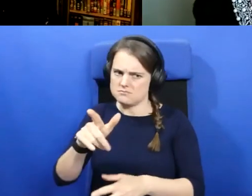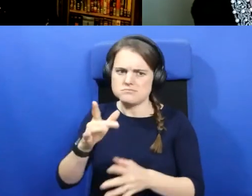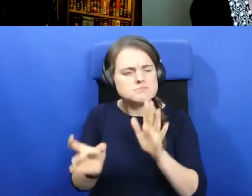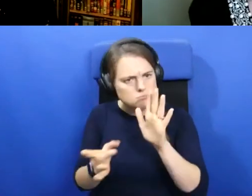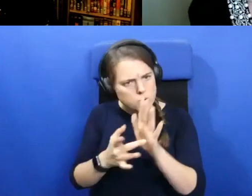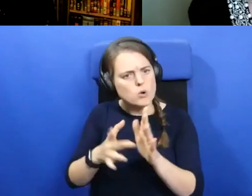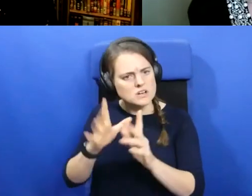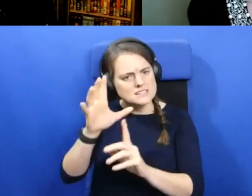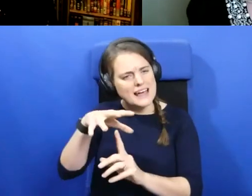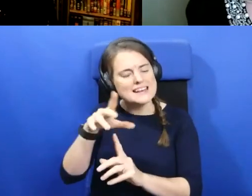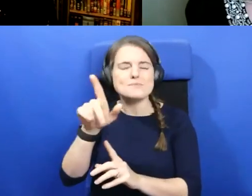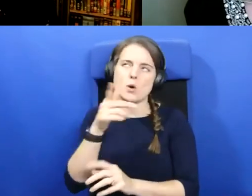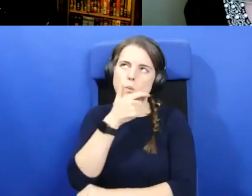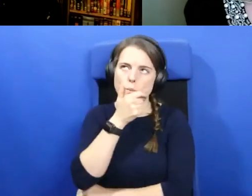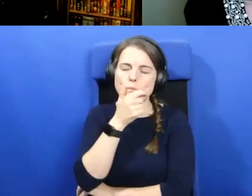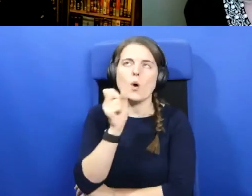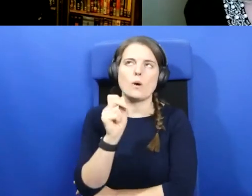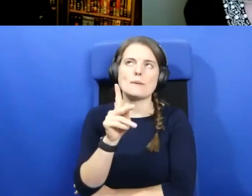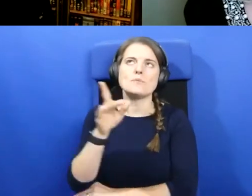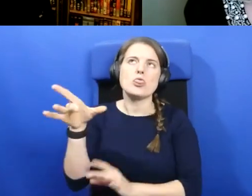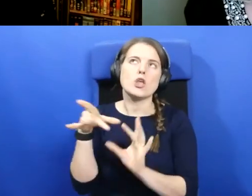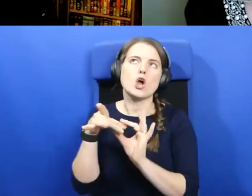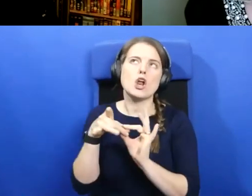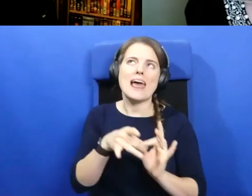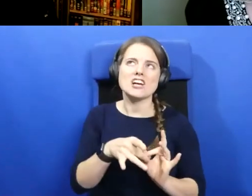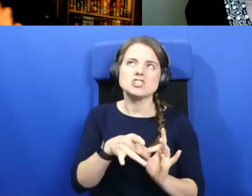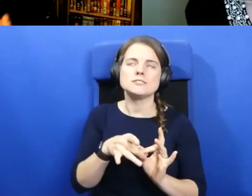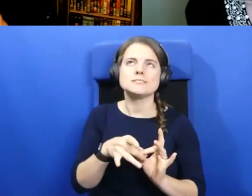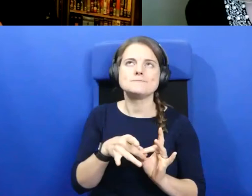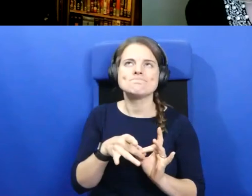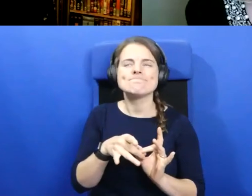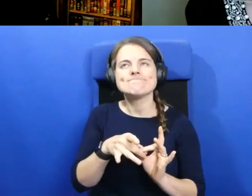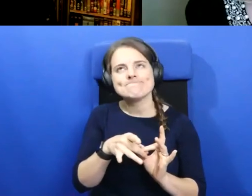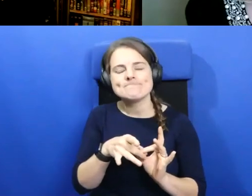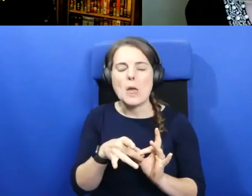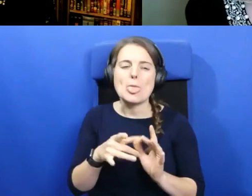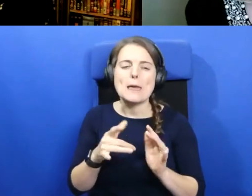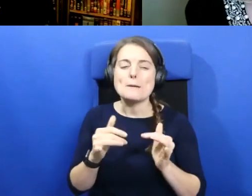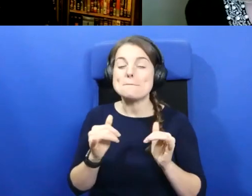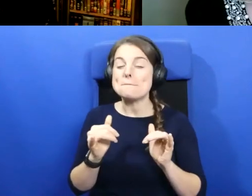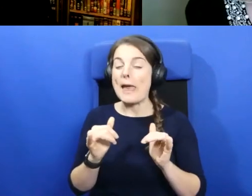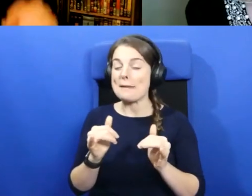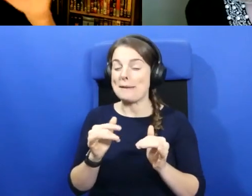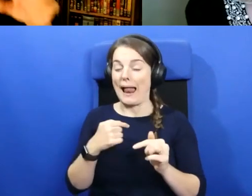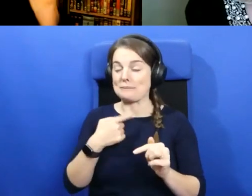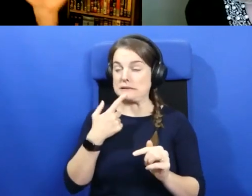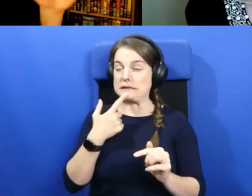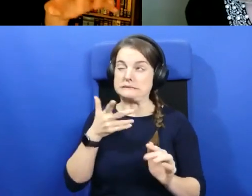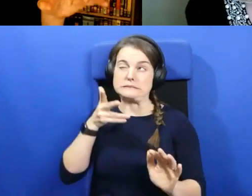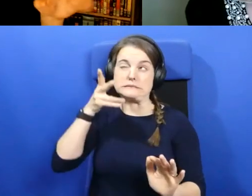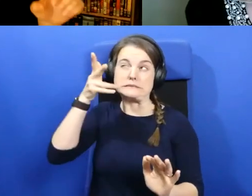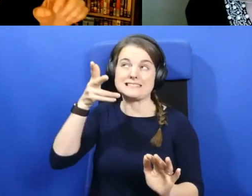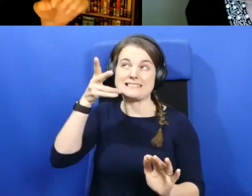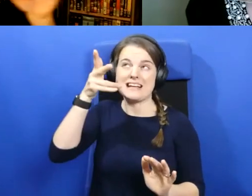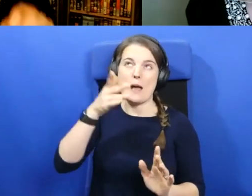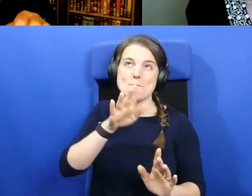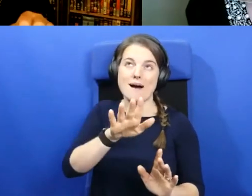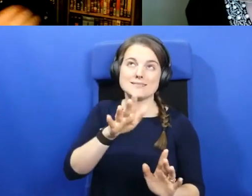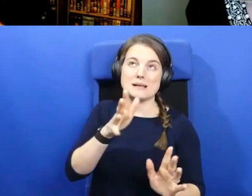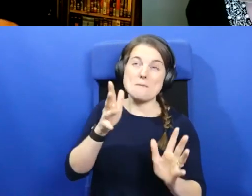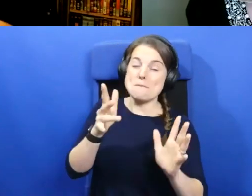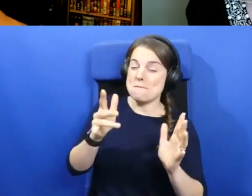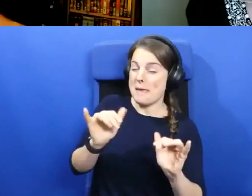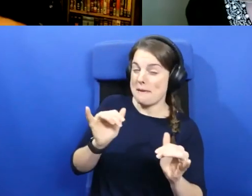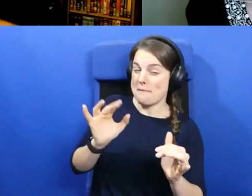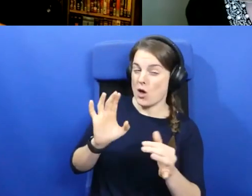of the connection, there may be, I'm saying this in a very speculative way, though, there may be a connection with